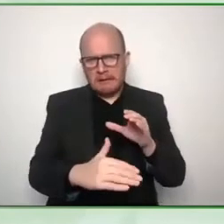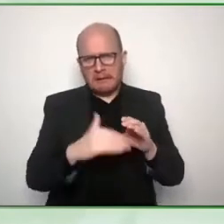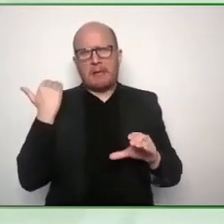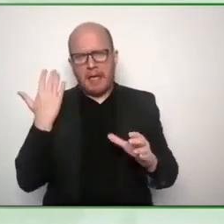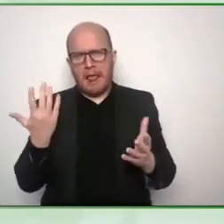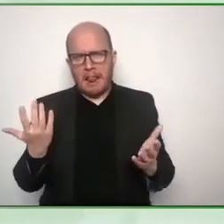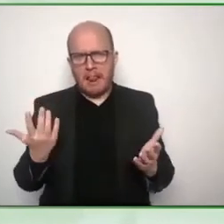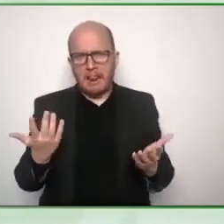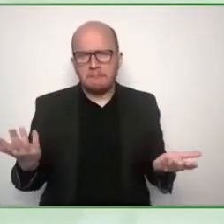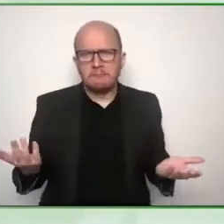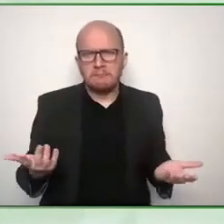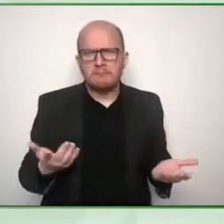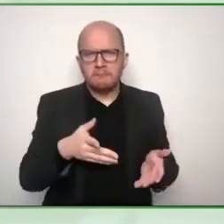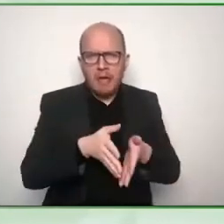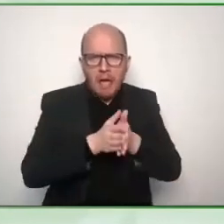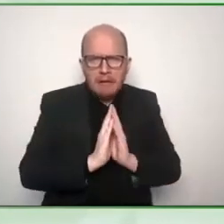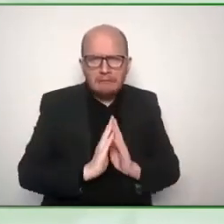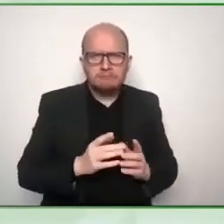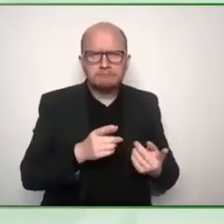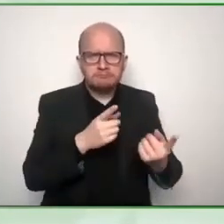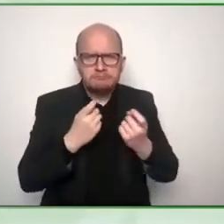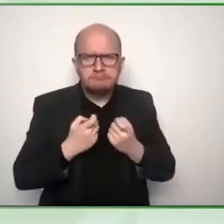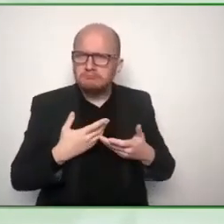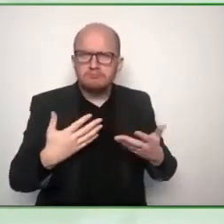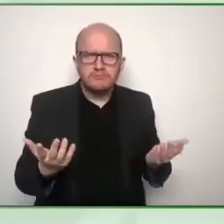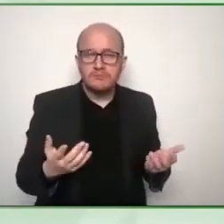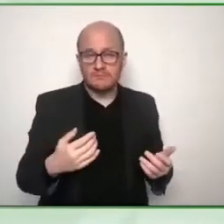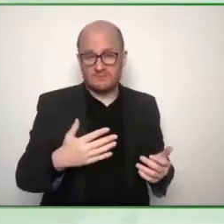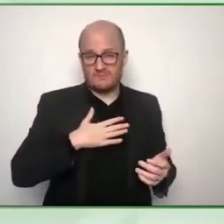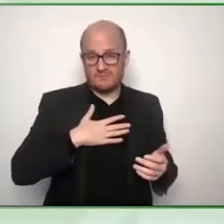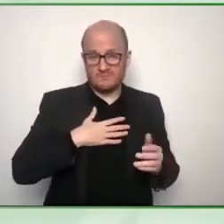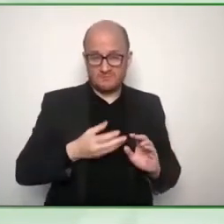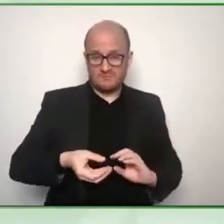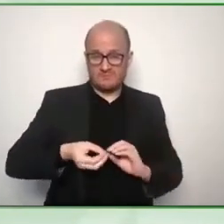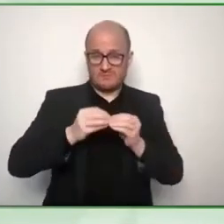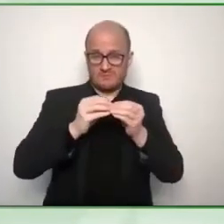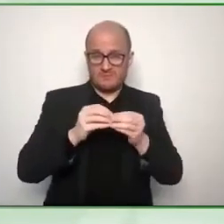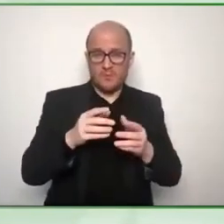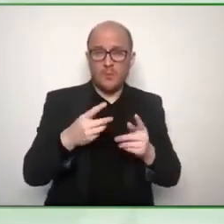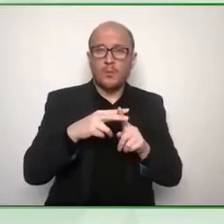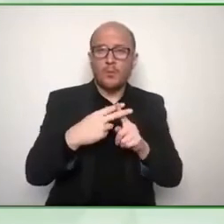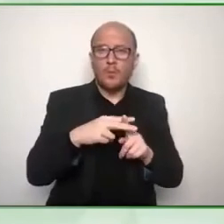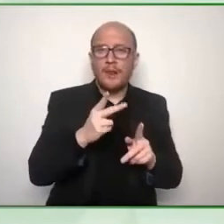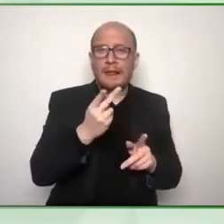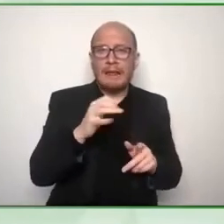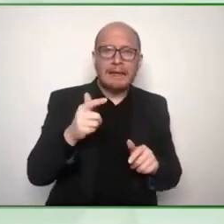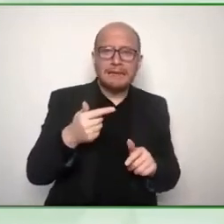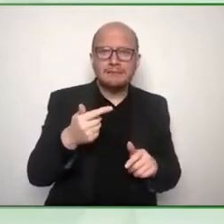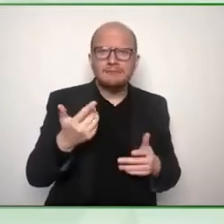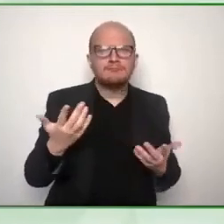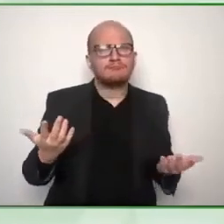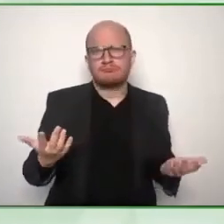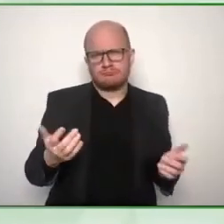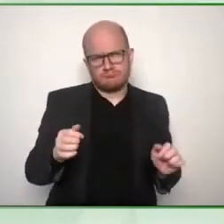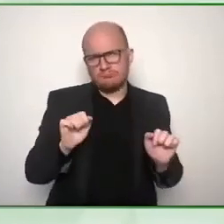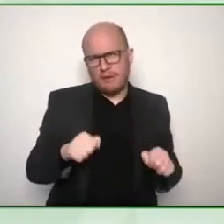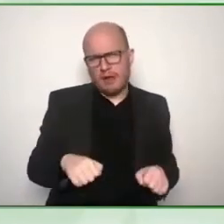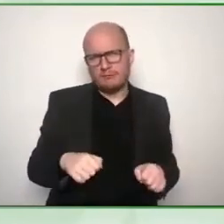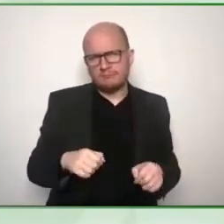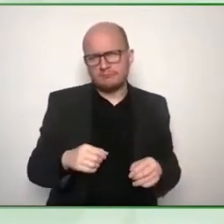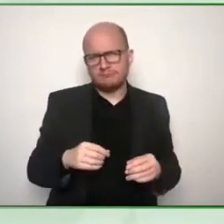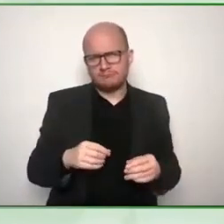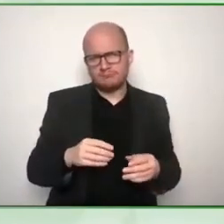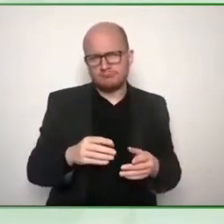i don't think there's anything in the toolkit that uh can't be replicated there are links to organizational